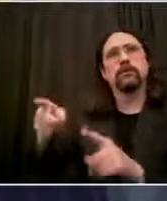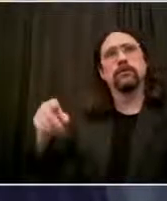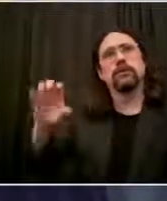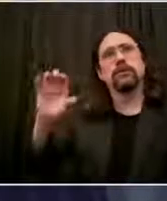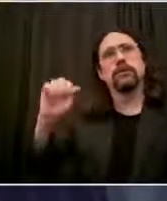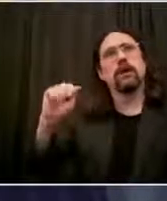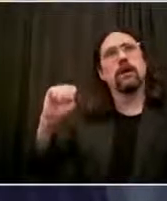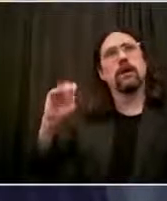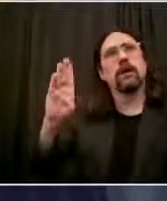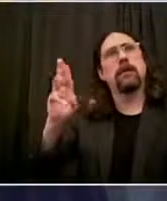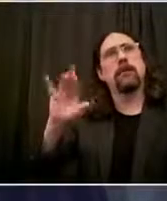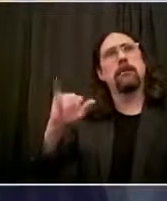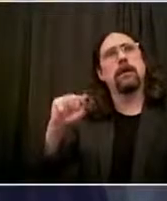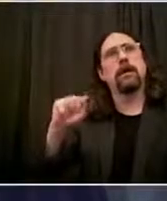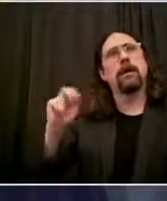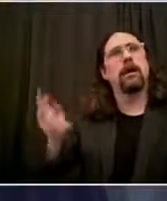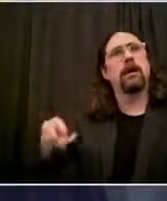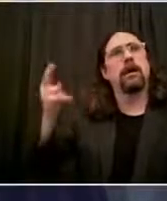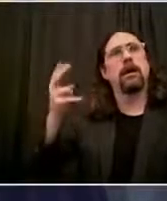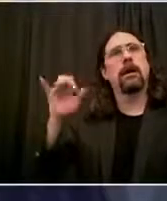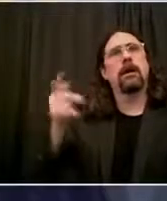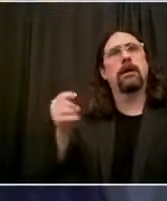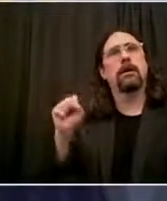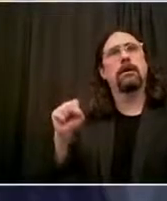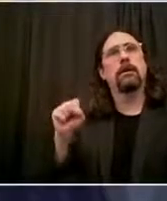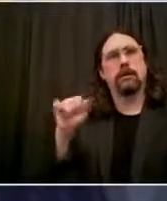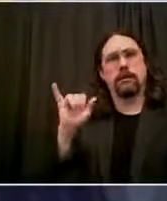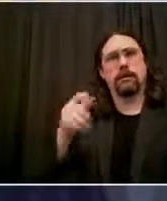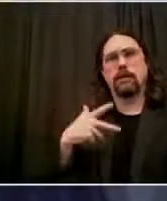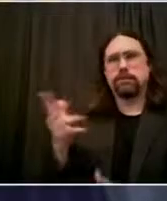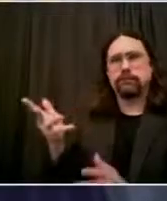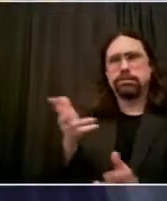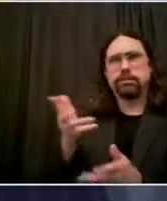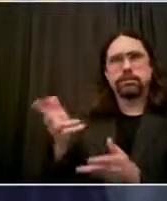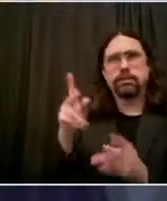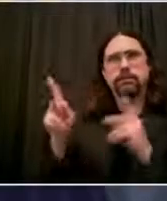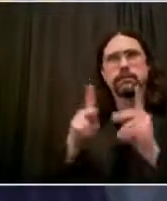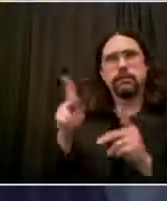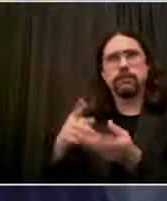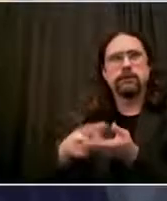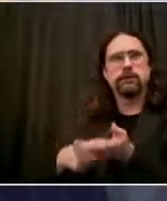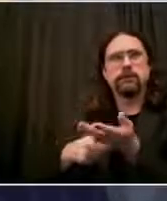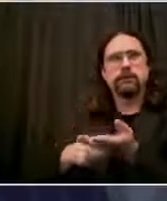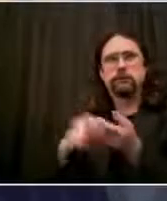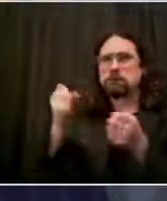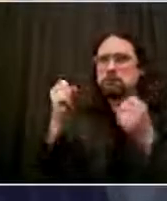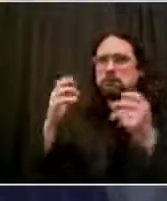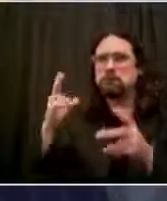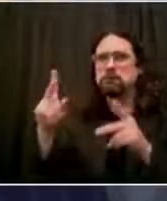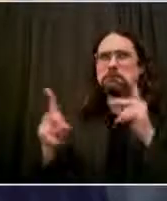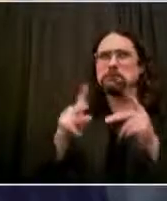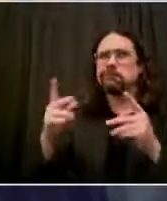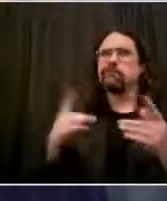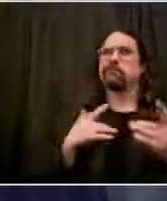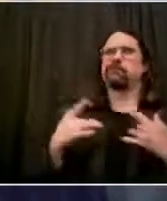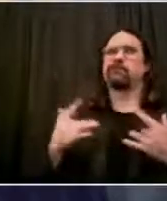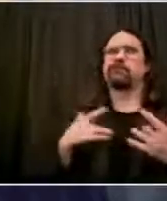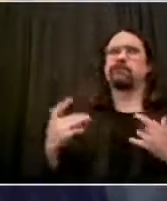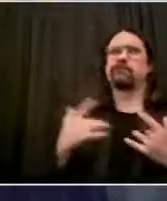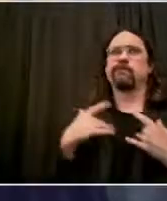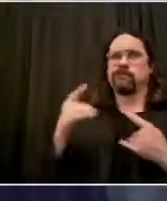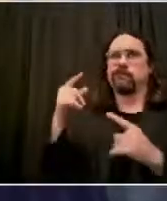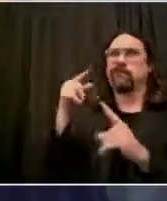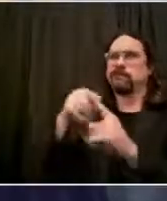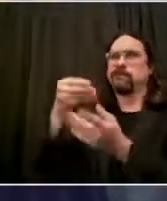pay the rent. They're they're concerned about how to overcome the challenges moment. And they're always concerned about safety. And